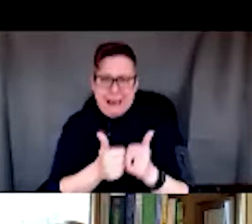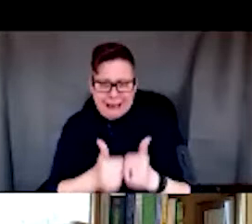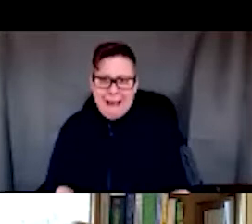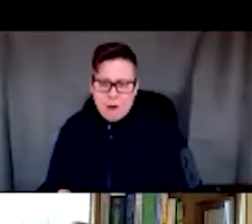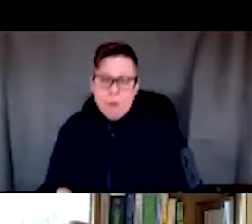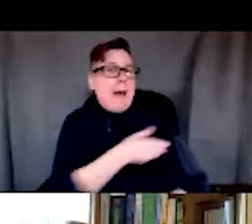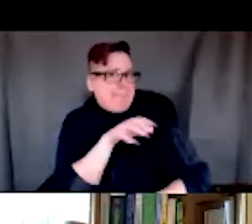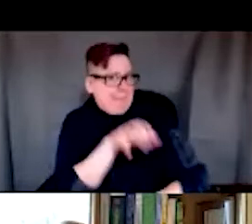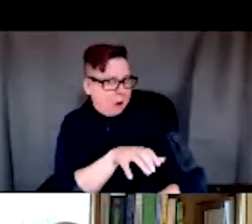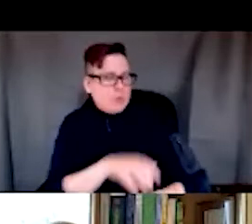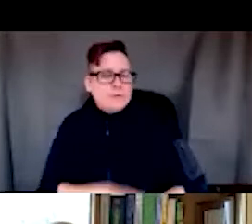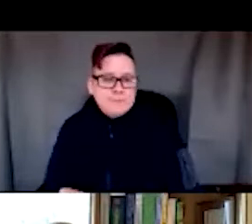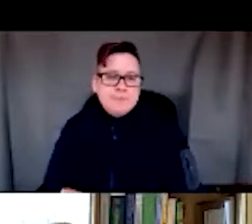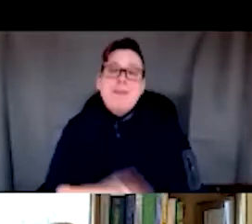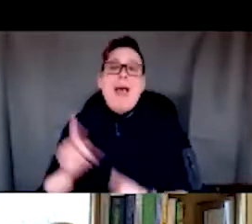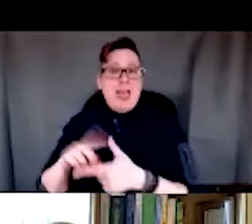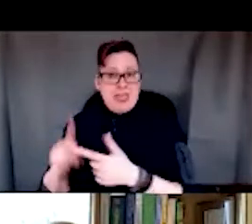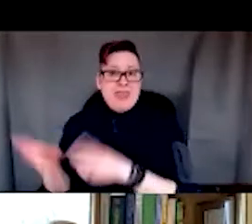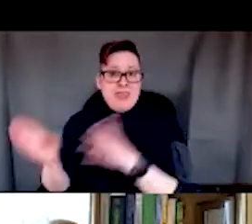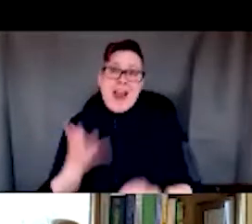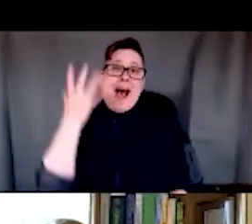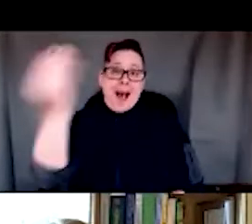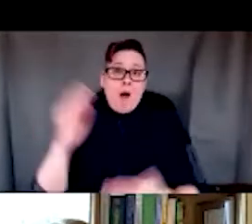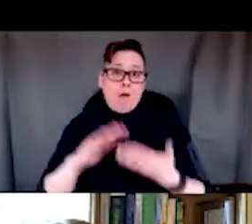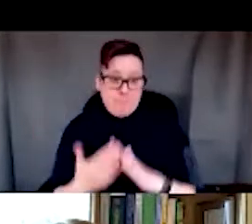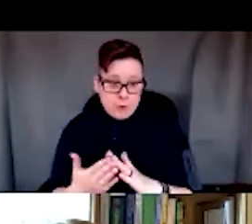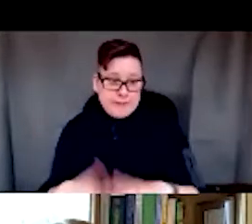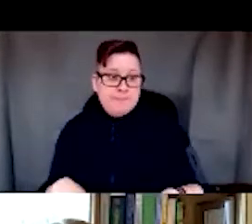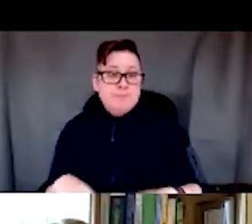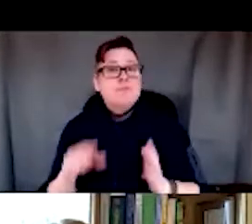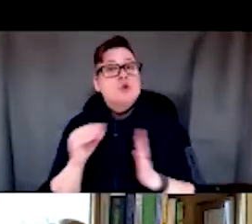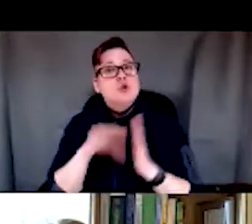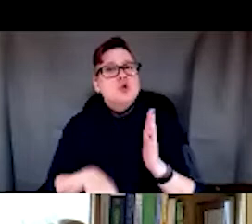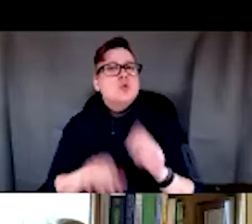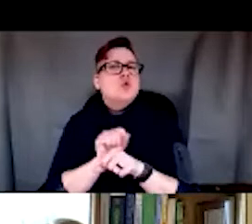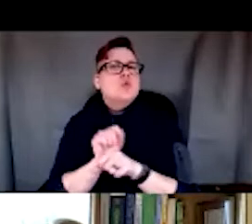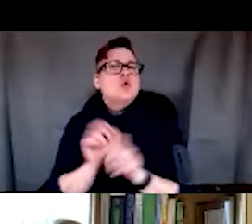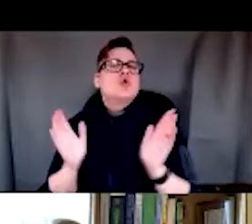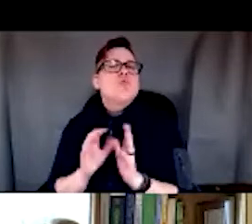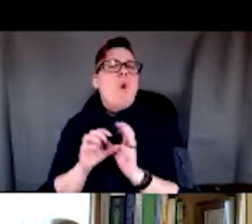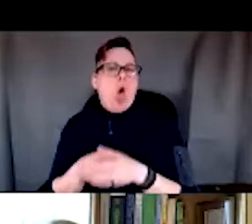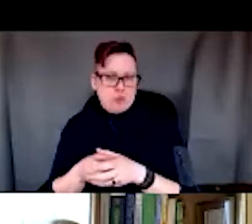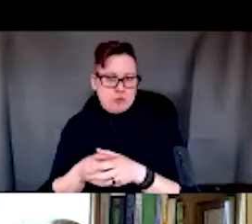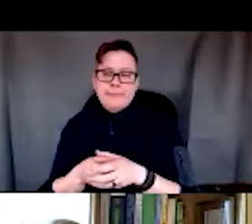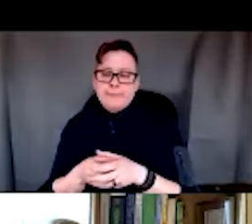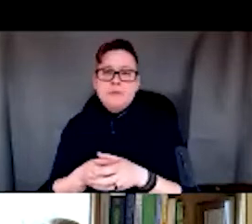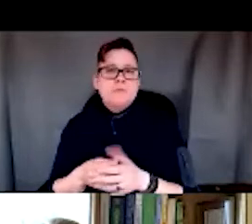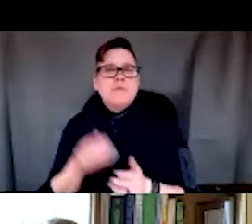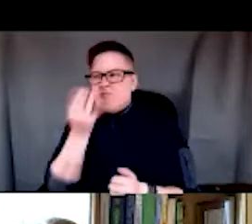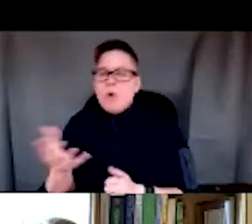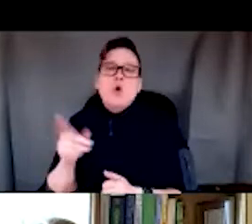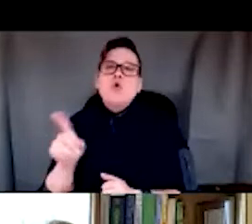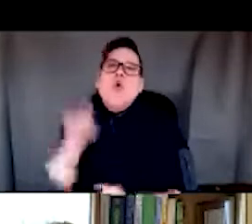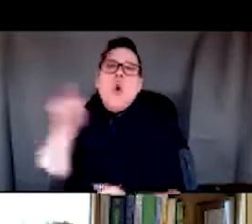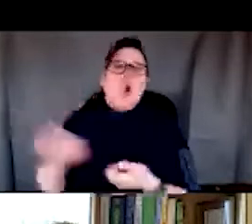And then we had them go out into the community. And students were working in small groups. They were given a zip code in which